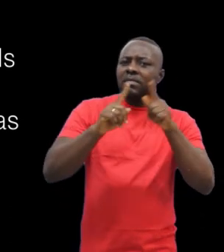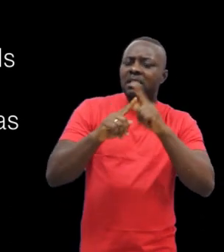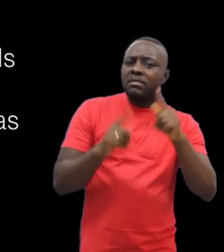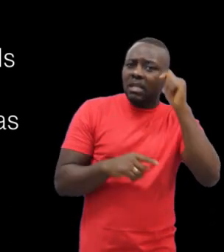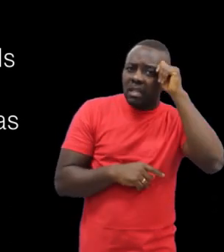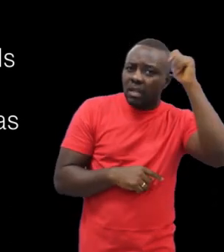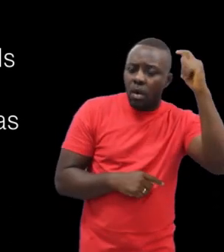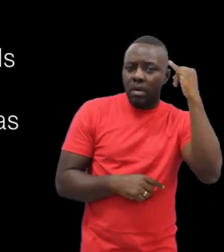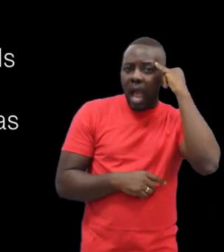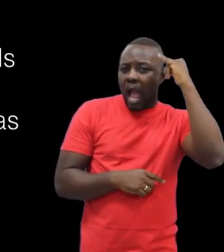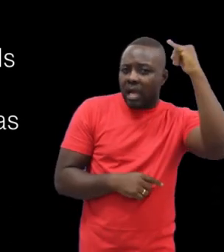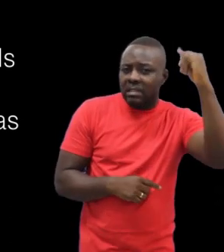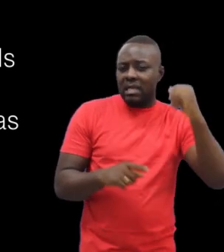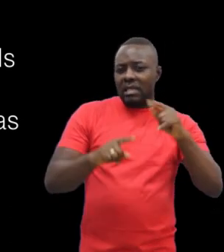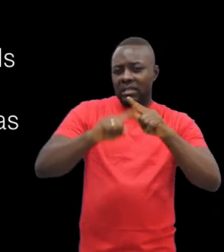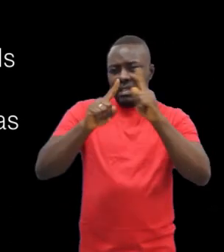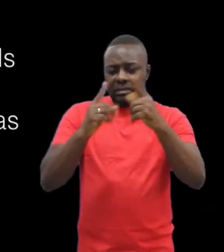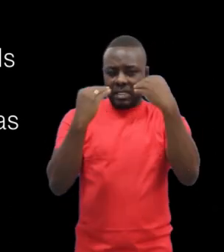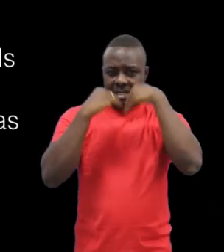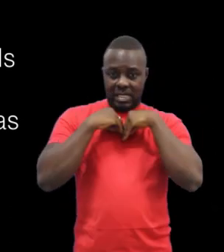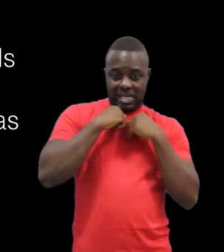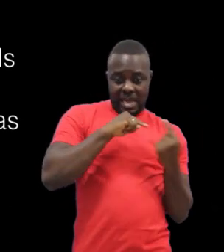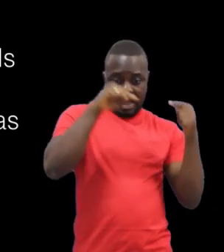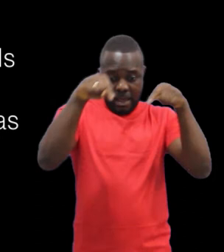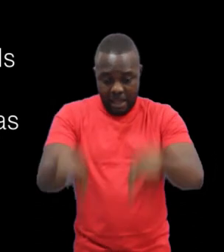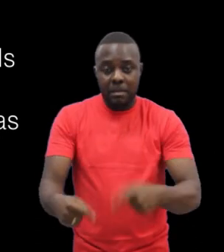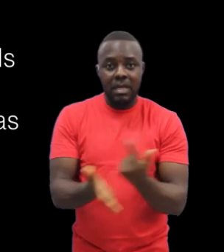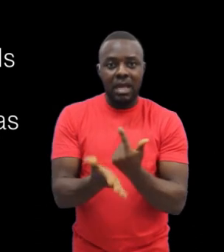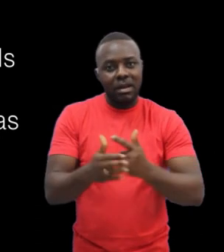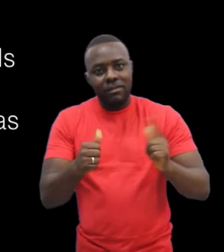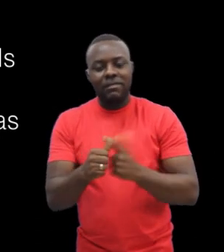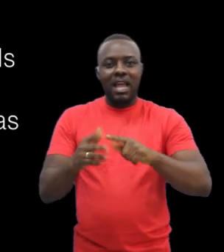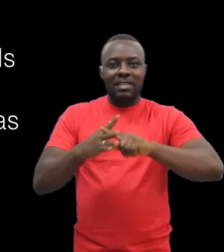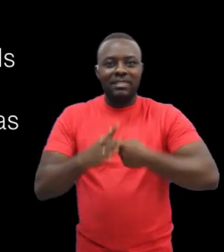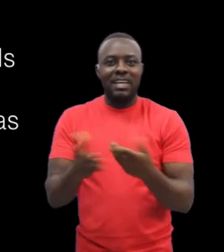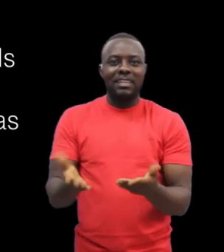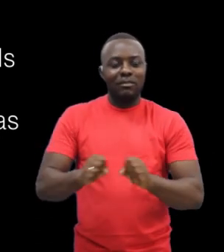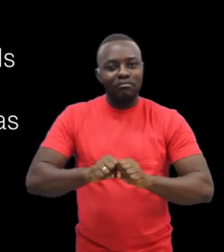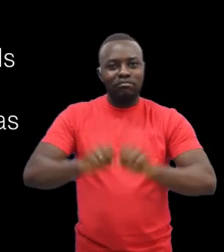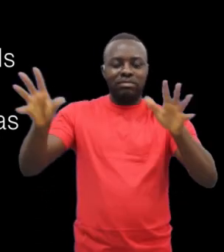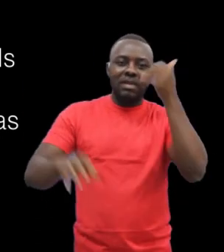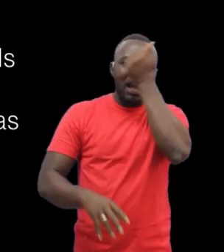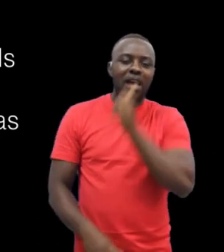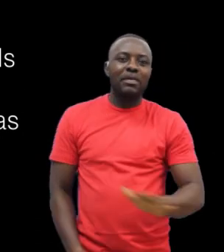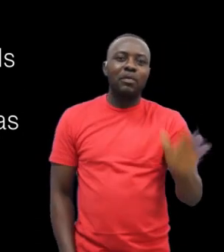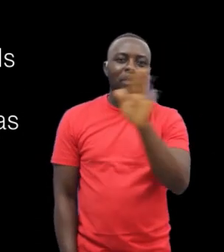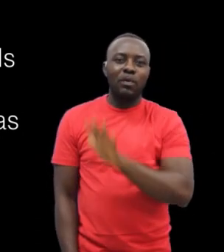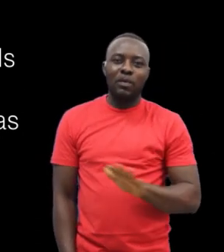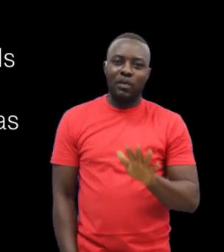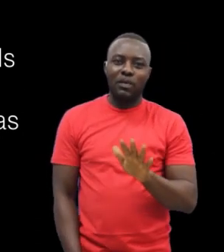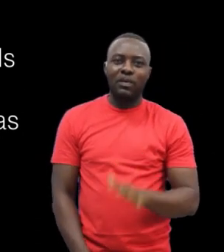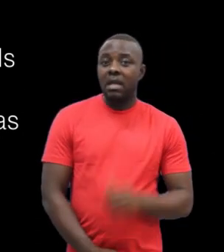starting point of Andrew's work, and served as a testing ground for the various methods and theories that he had propounded before